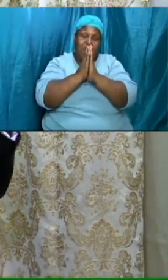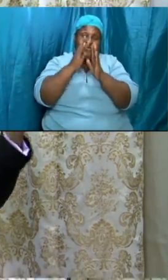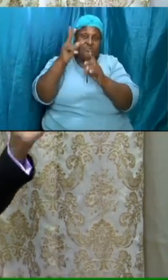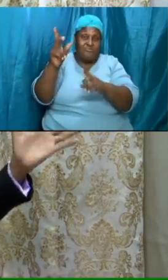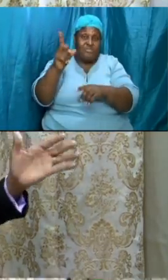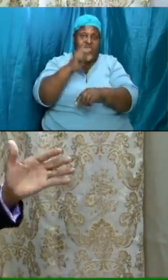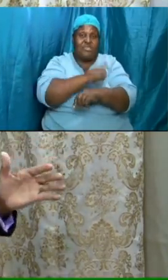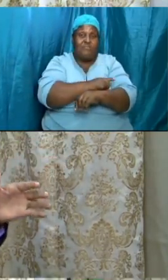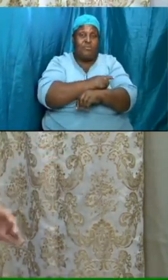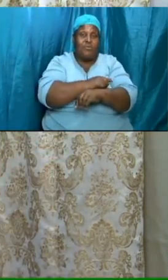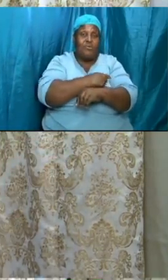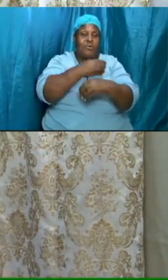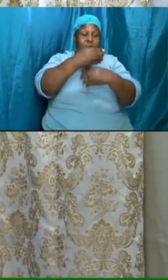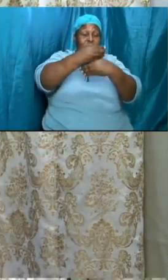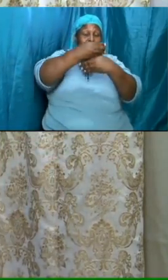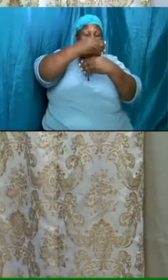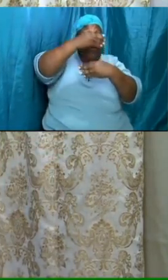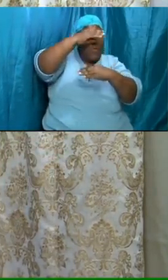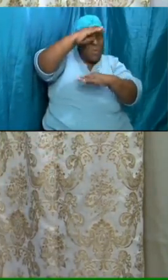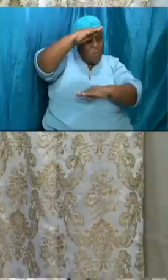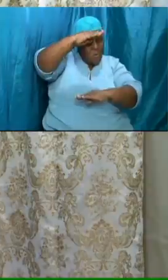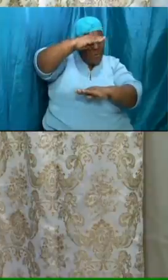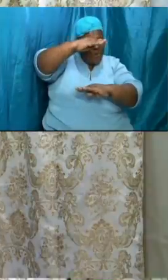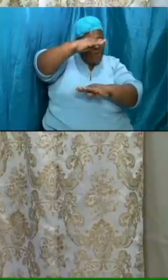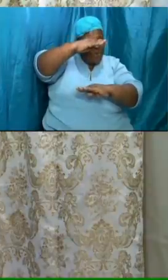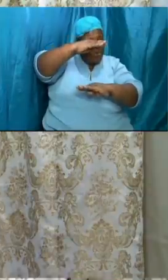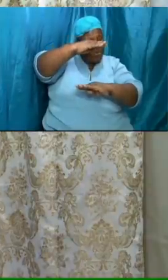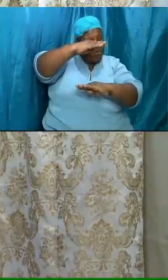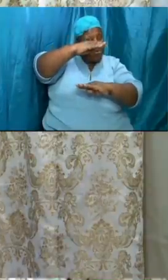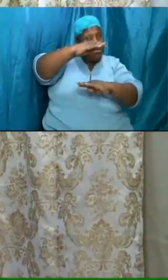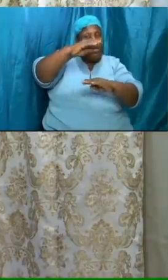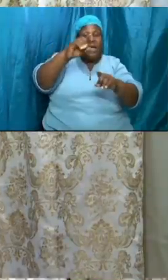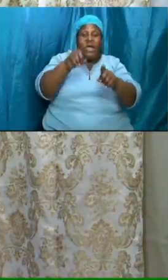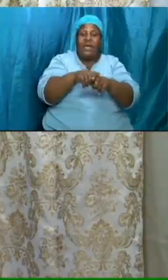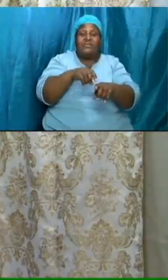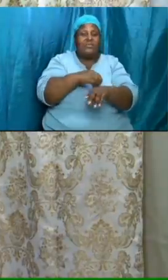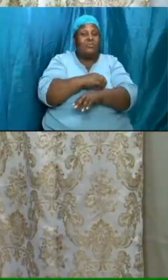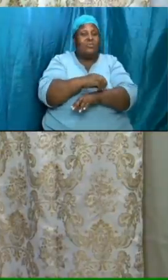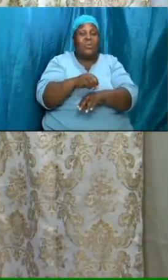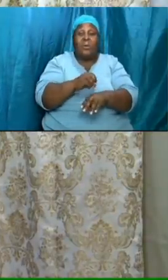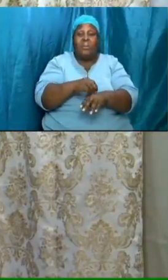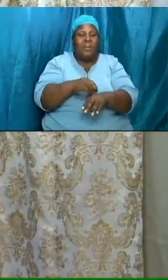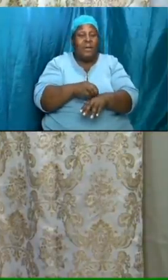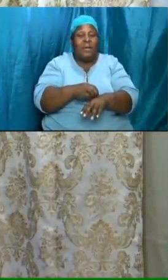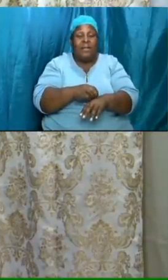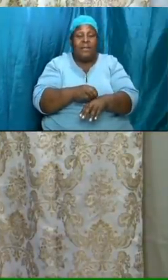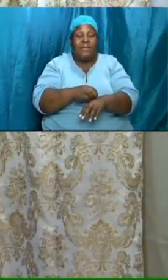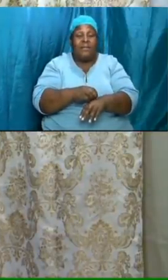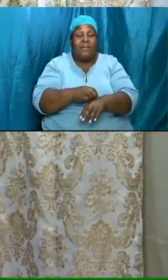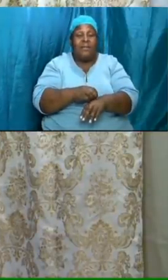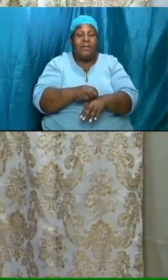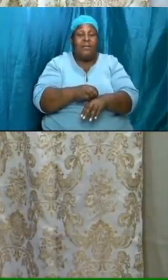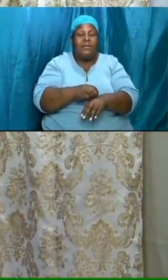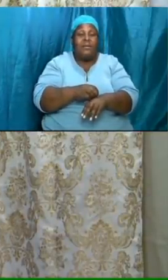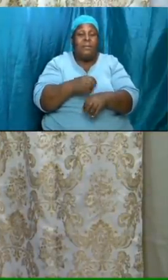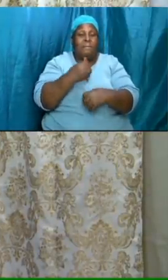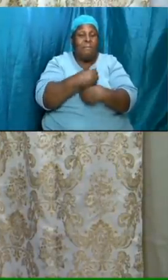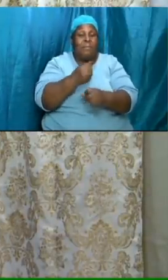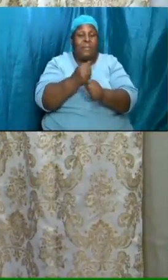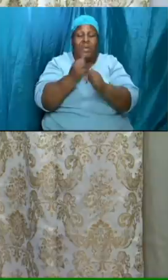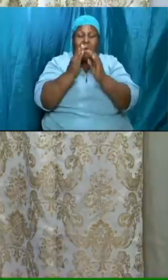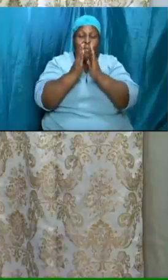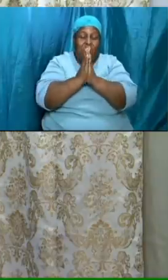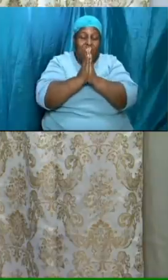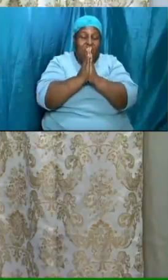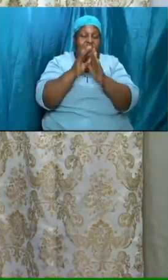opened his windows as normal three times a day at the set time each day saints of god set a prior time and